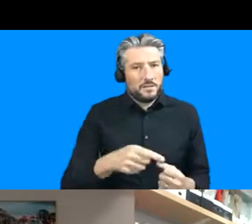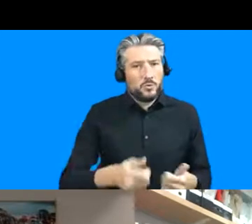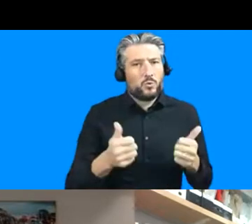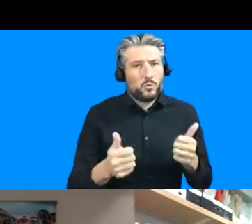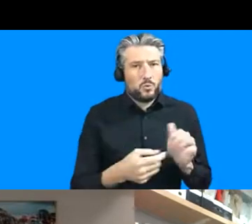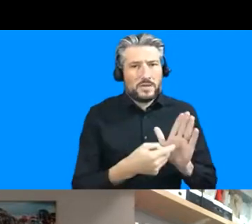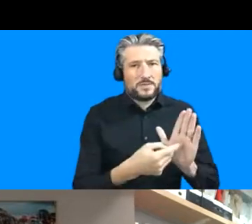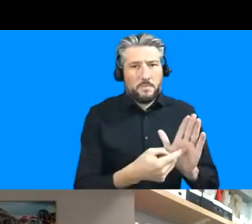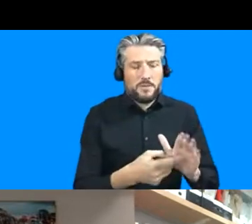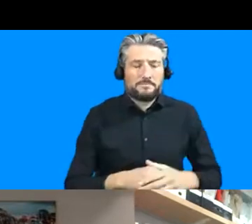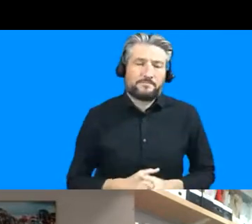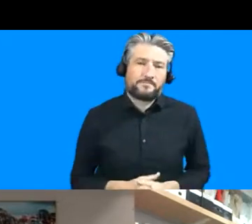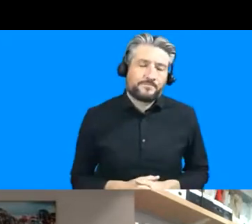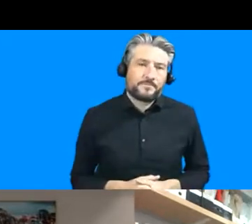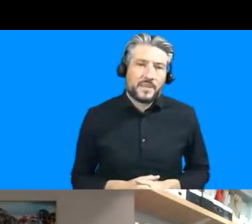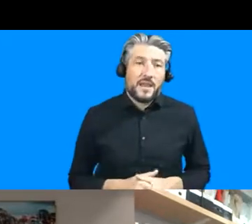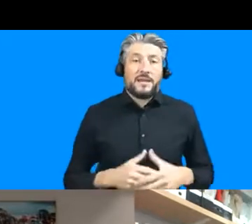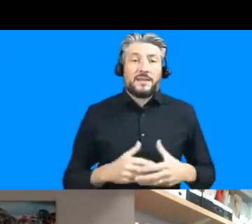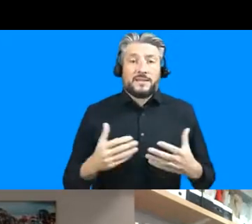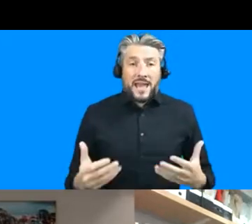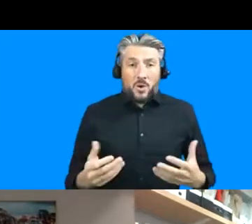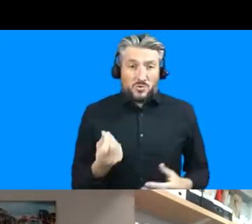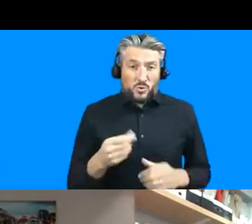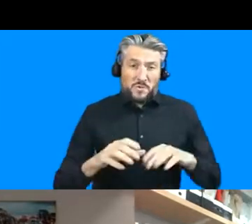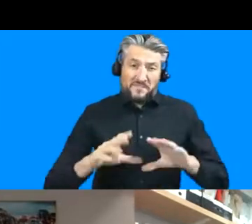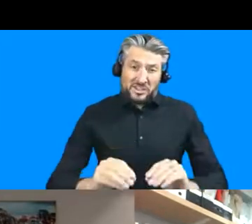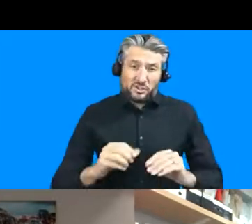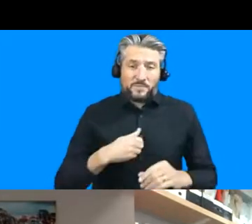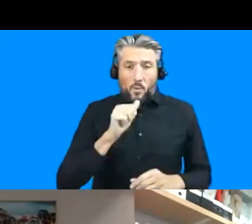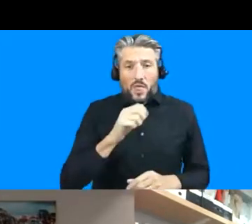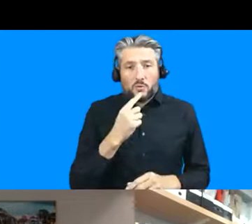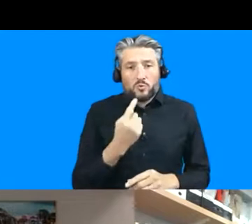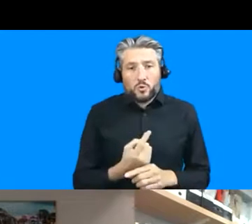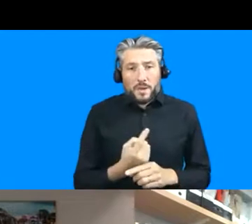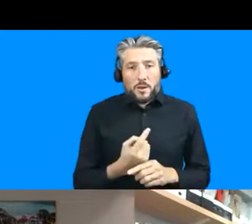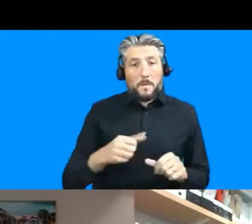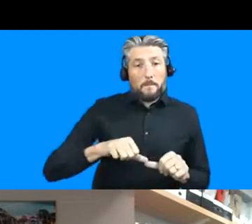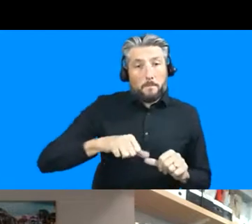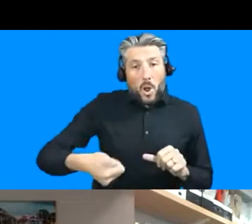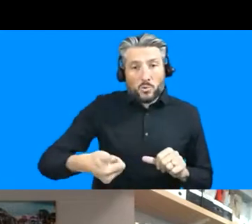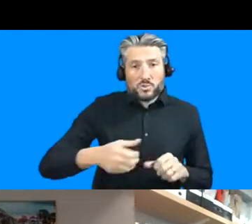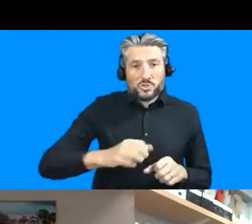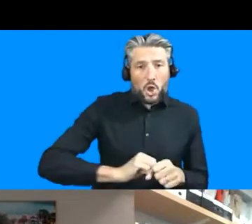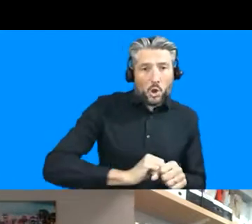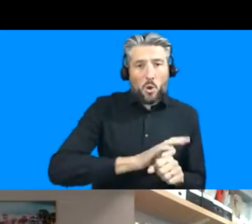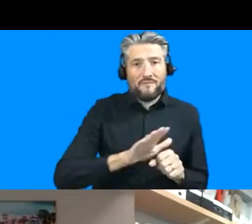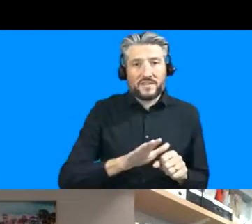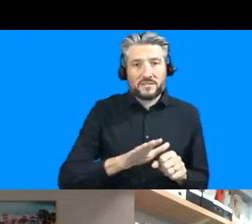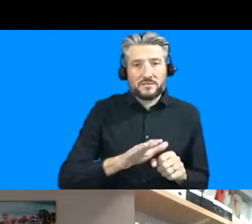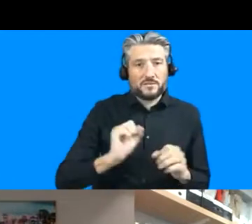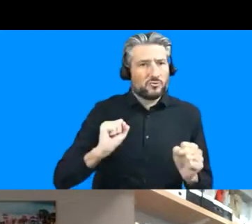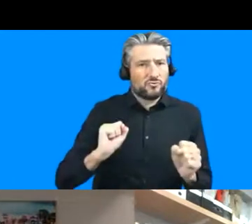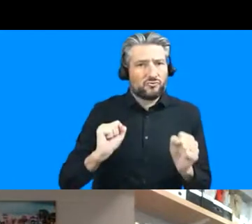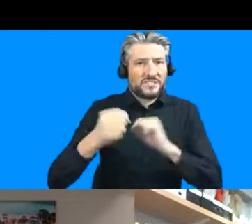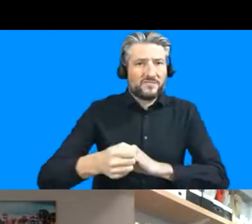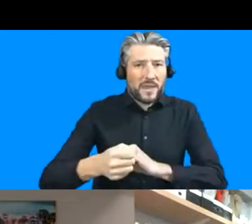um i will finish very quickly by just a quick word about transformations post-covid so many people say and hope that covid19 will be